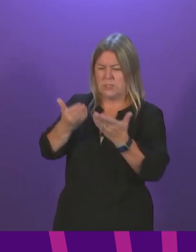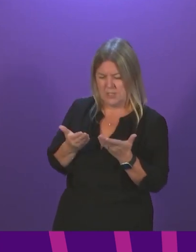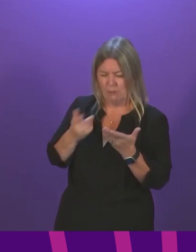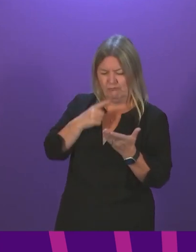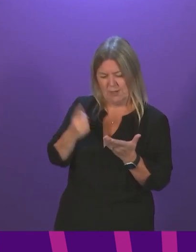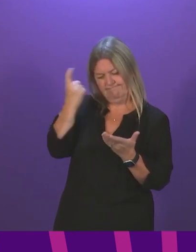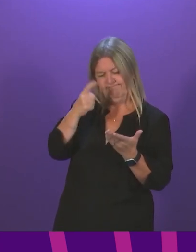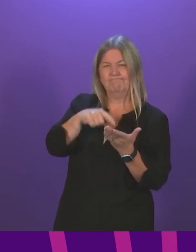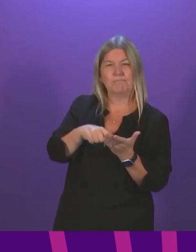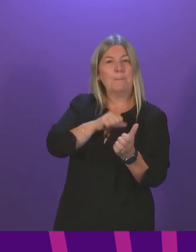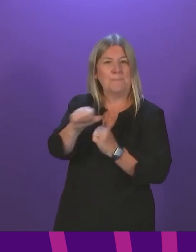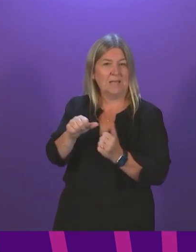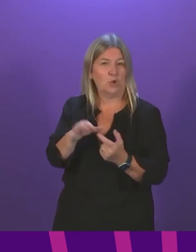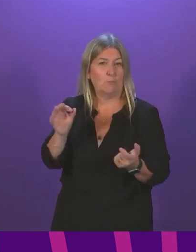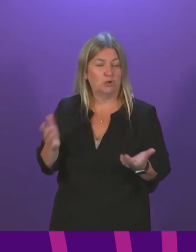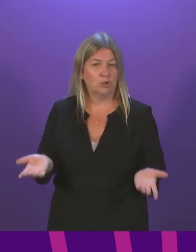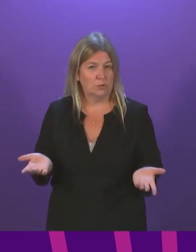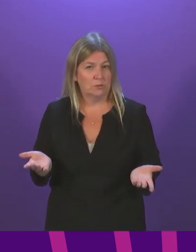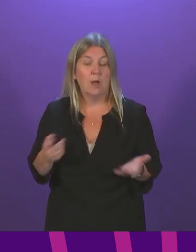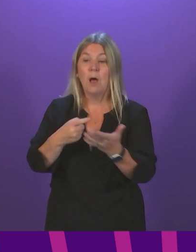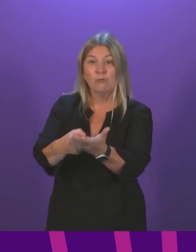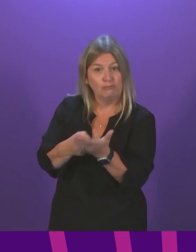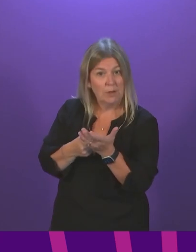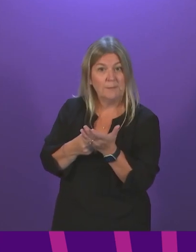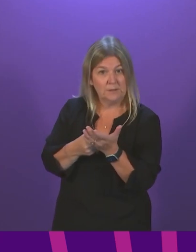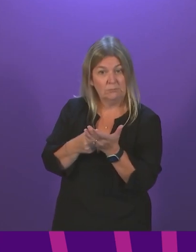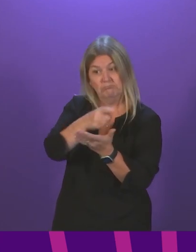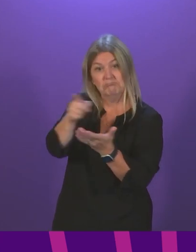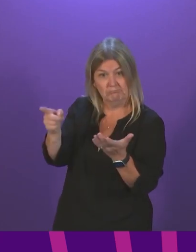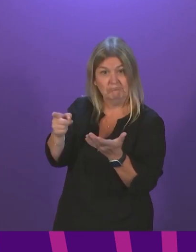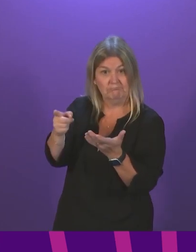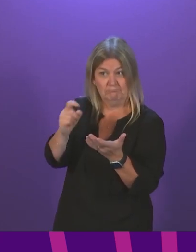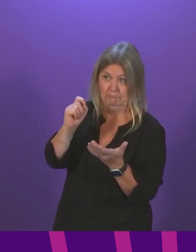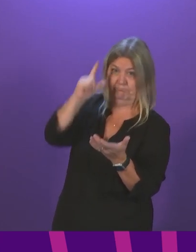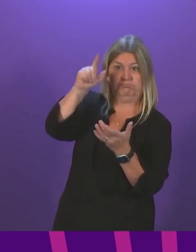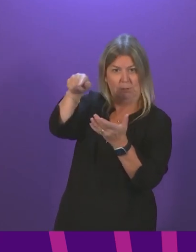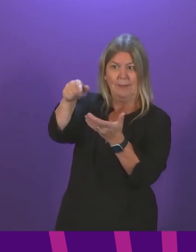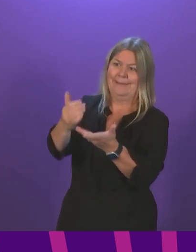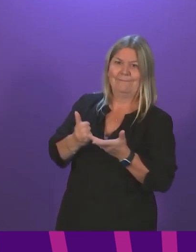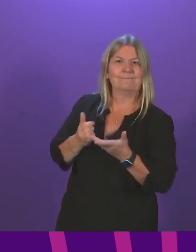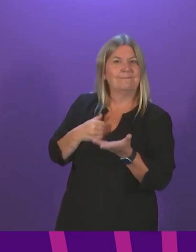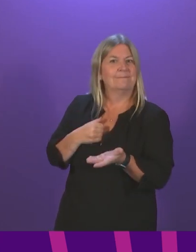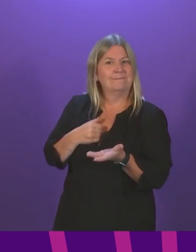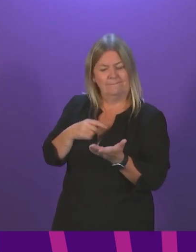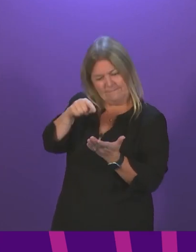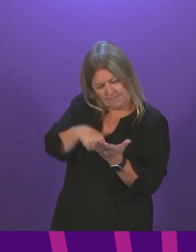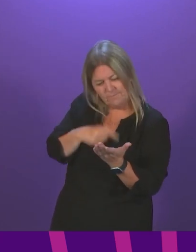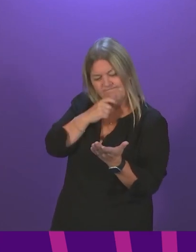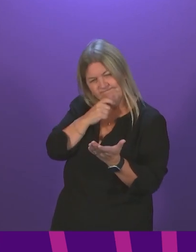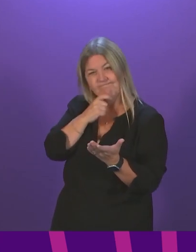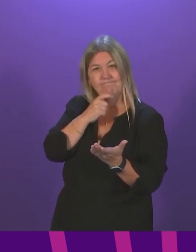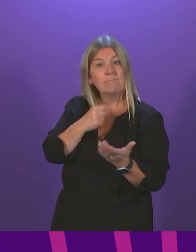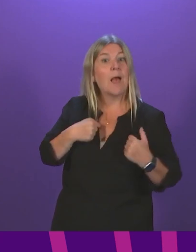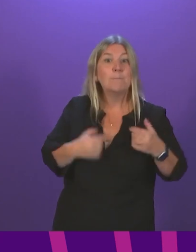on the recommendations that come from those who have the expertise to give us those. I am a